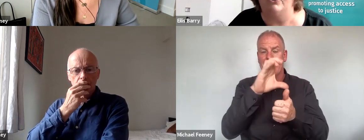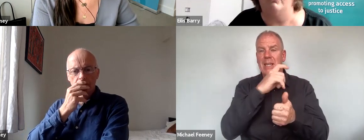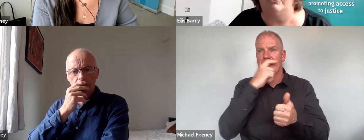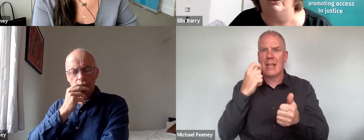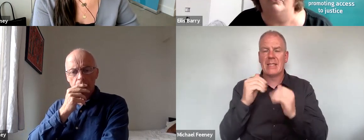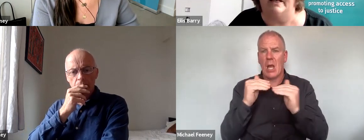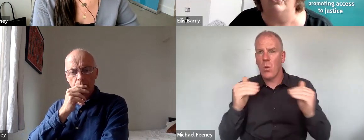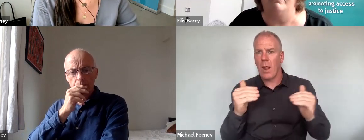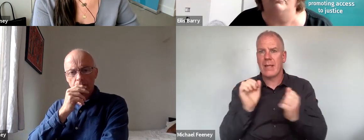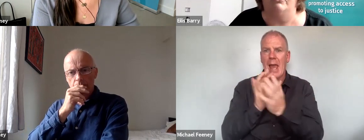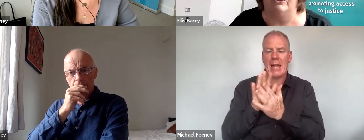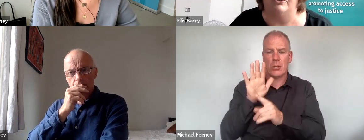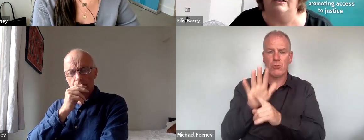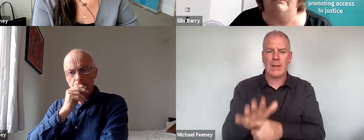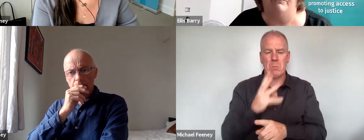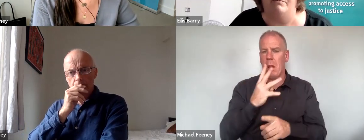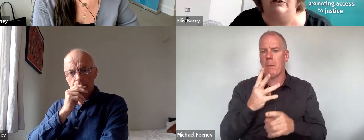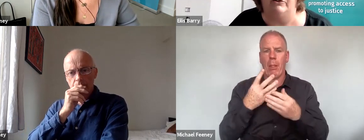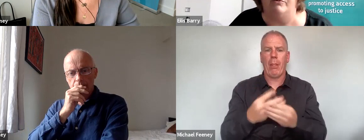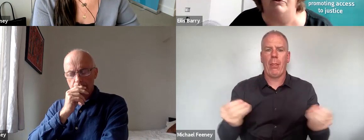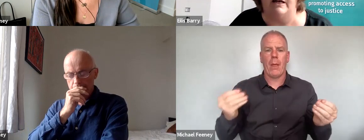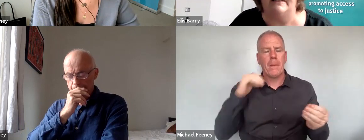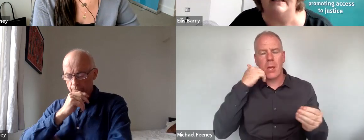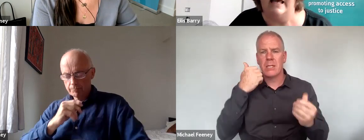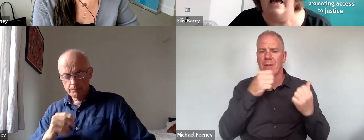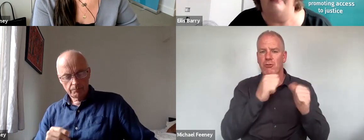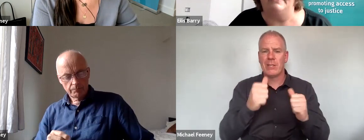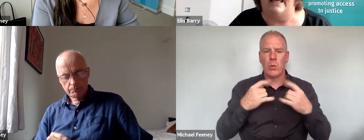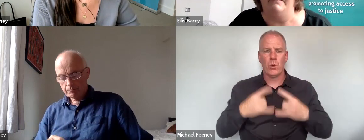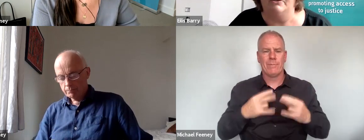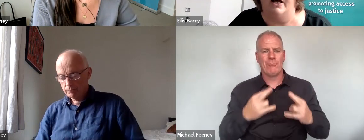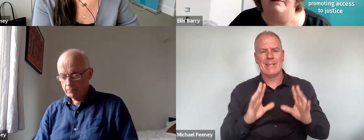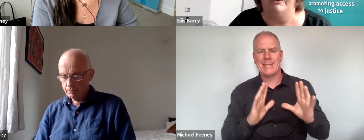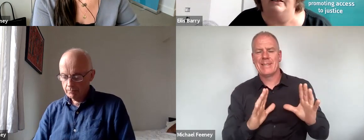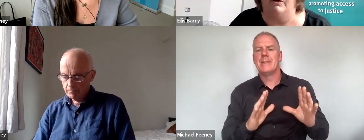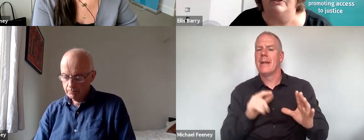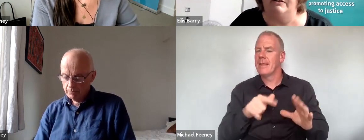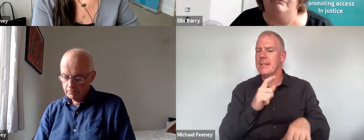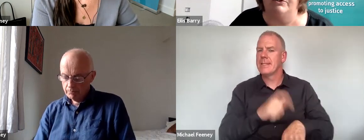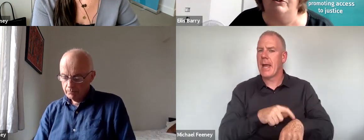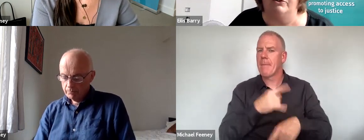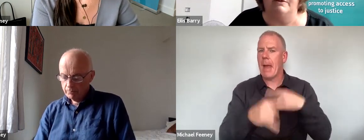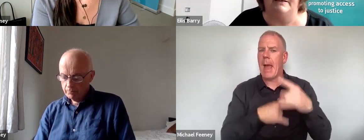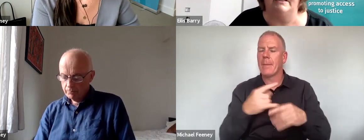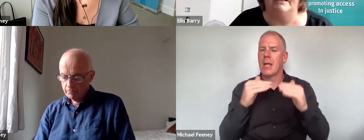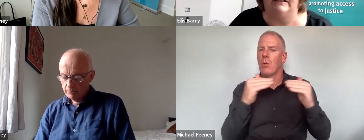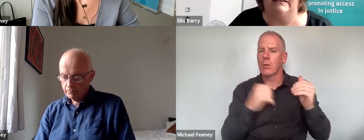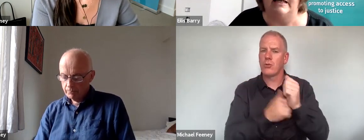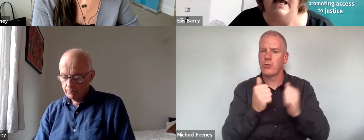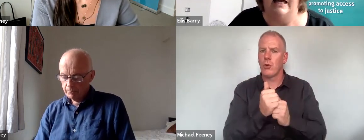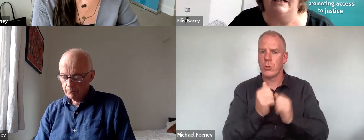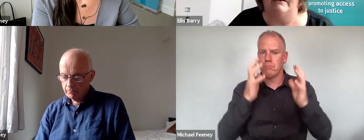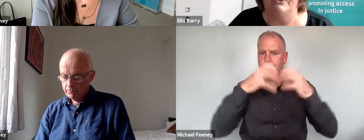-discrimination would lose out to more traditional and familiar human rights. And this came at a time when the equality infrastructure was being